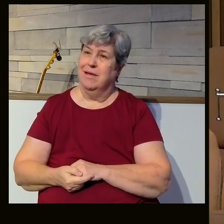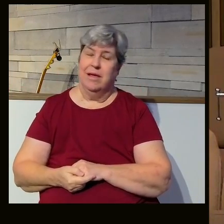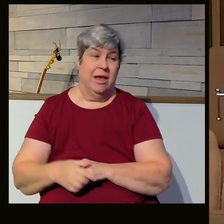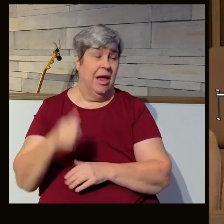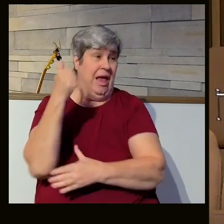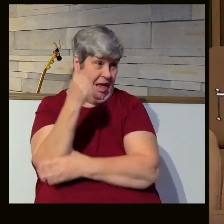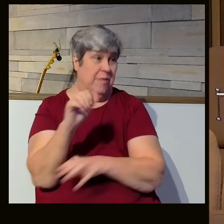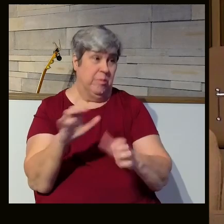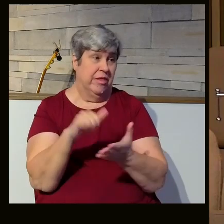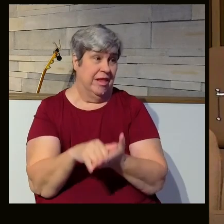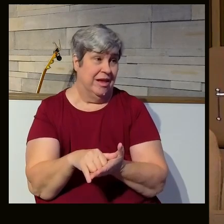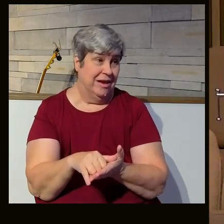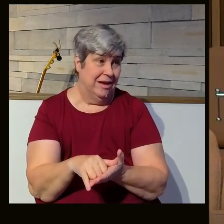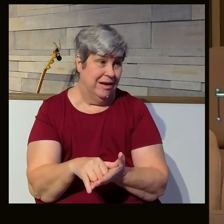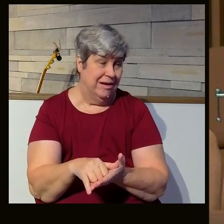Abraham did that.